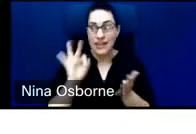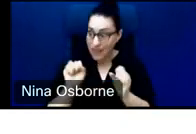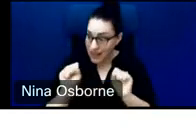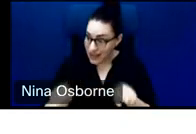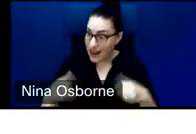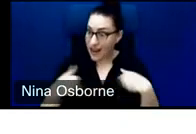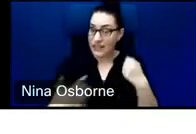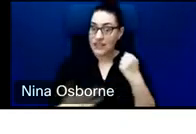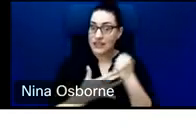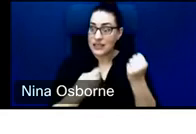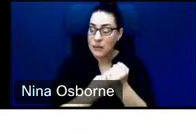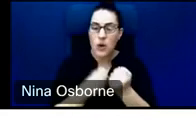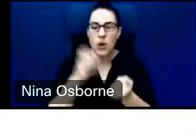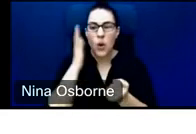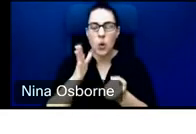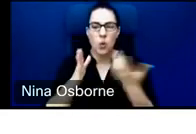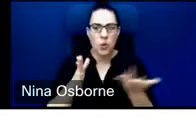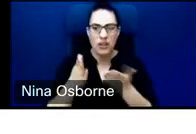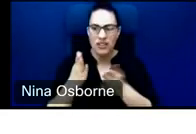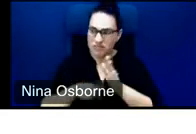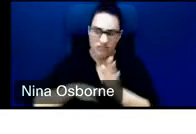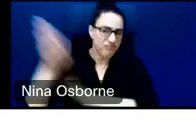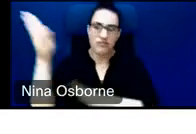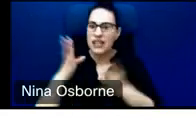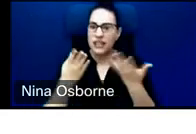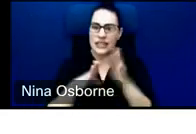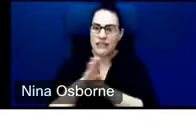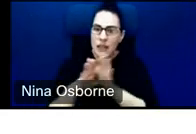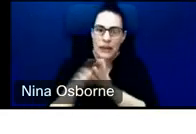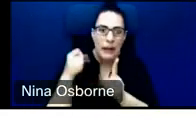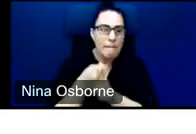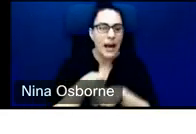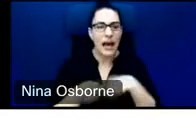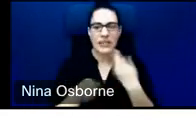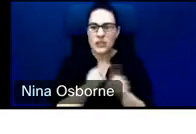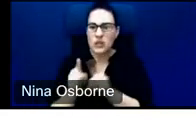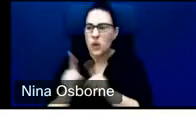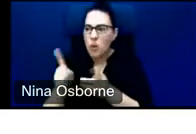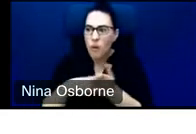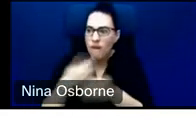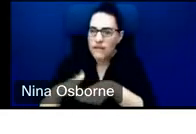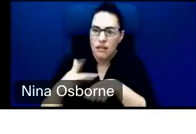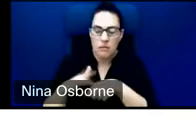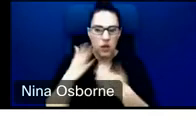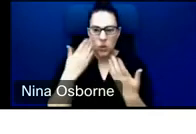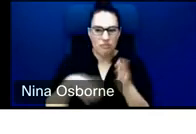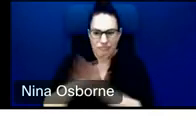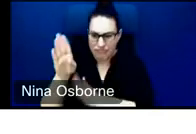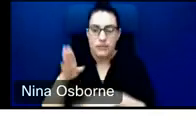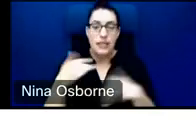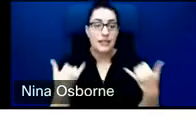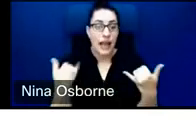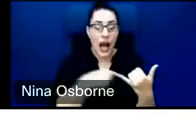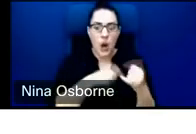or developmental impact of the project. So now one of the things that we can do is provide technical assistance. So those are dollars that are